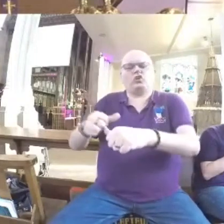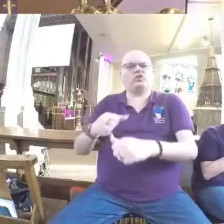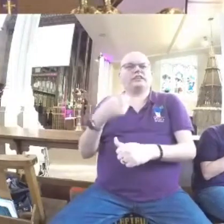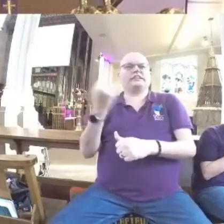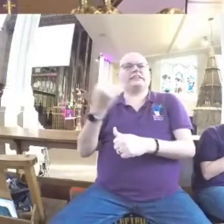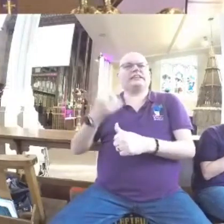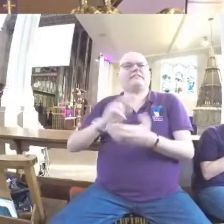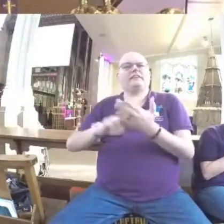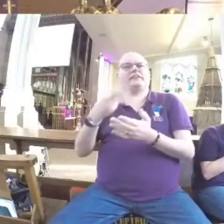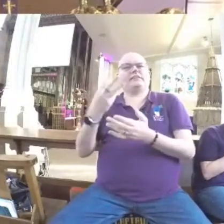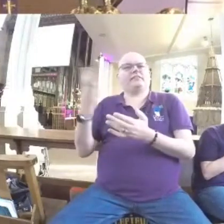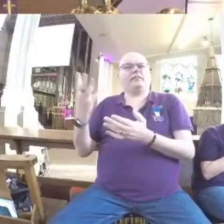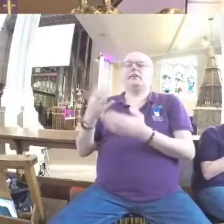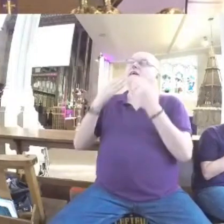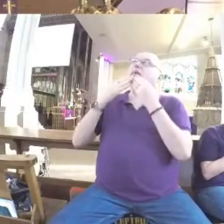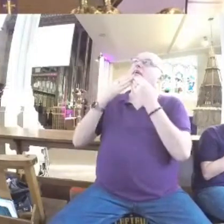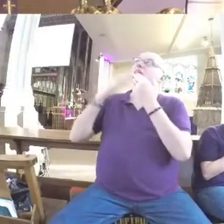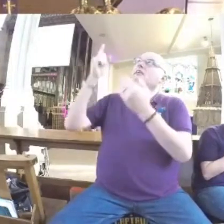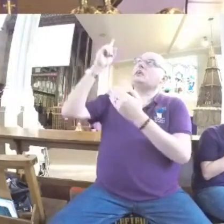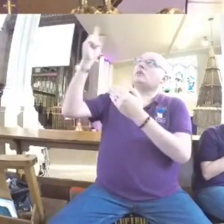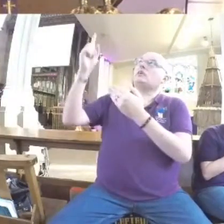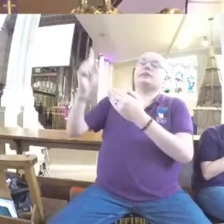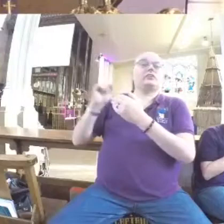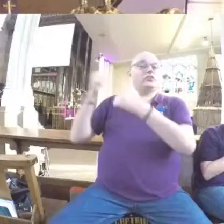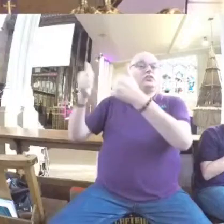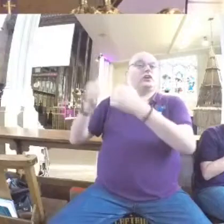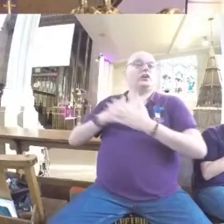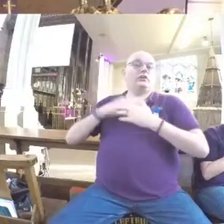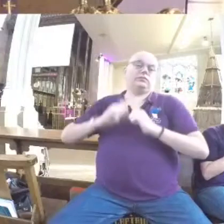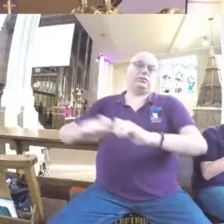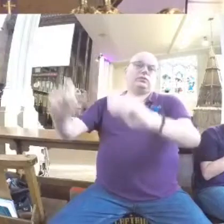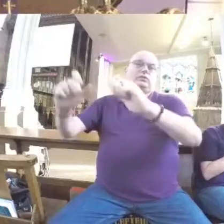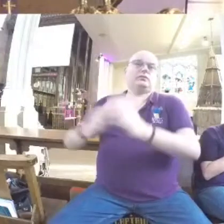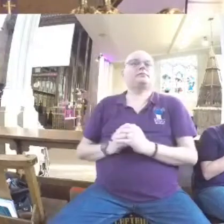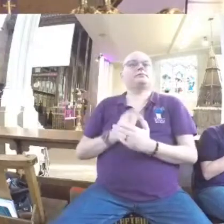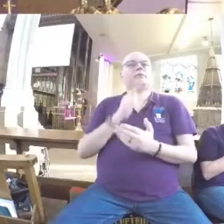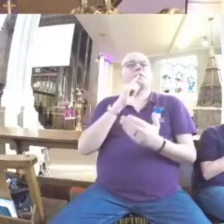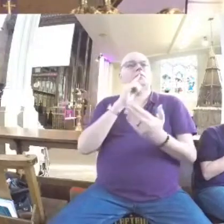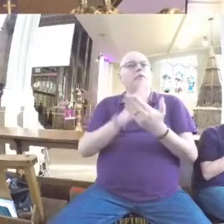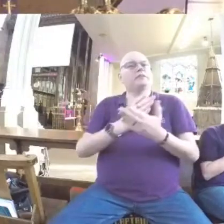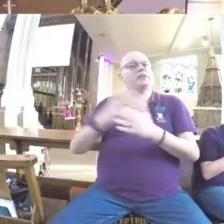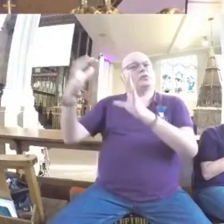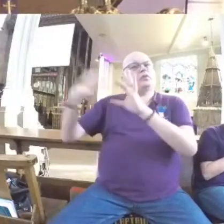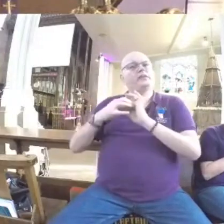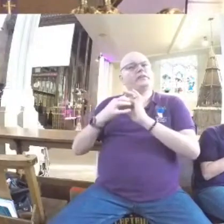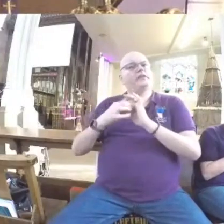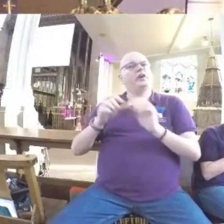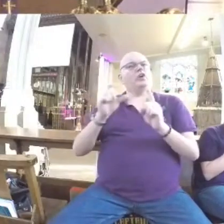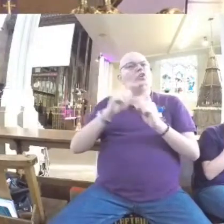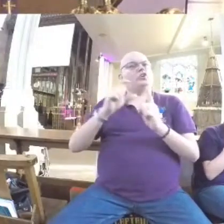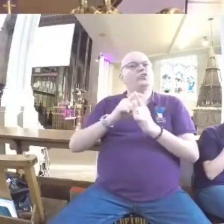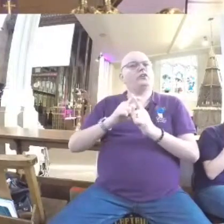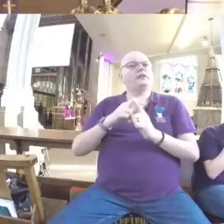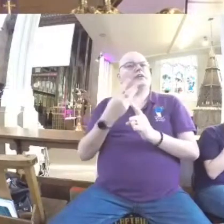thanks to the Lord for he is good. His love endures forever. There are promises about being with us. Deuteronomy 31,